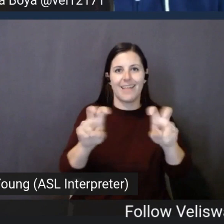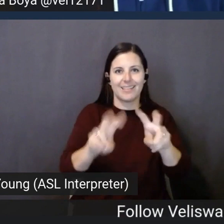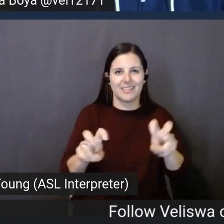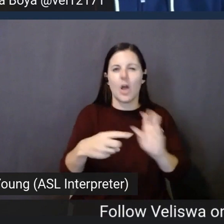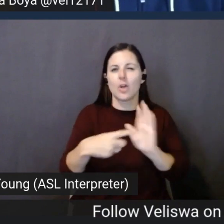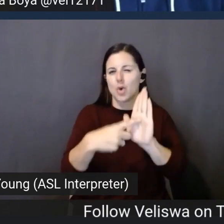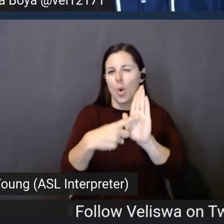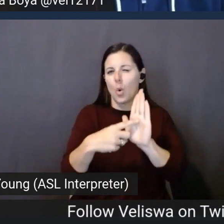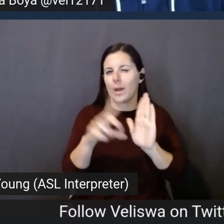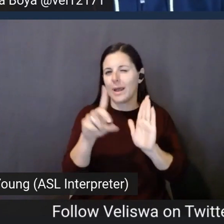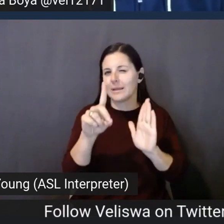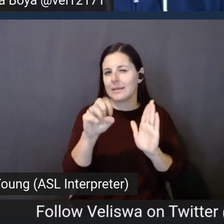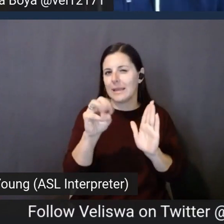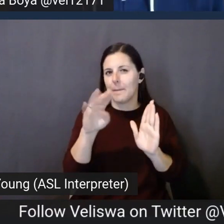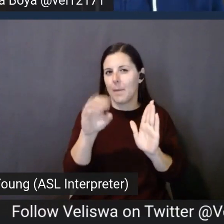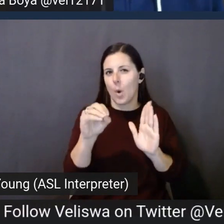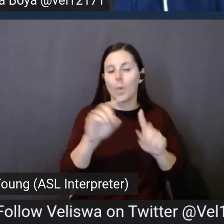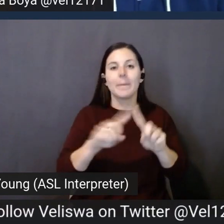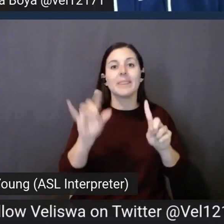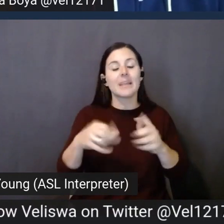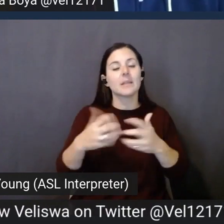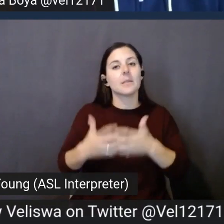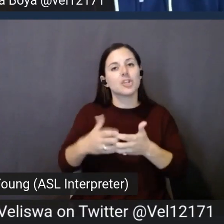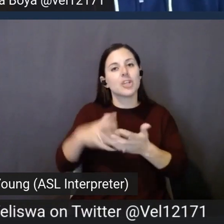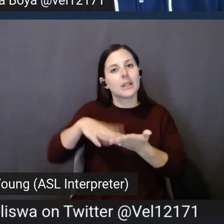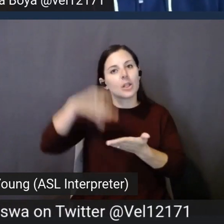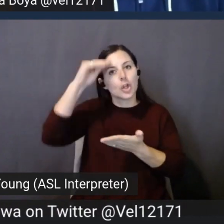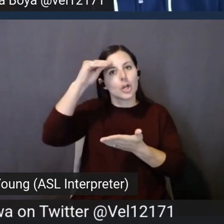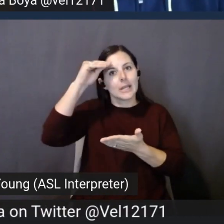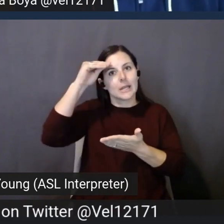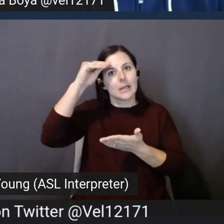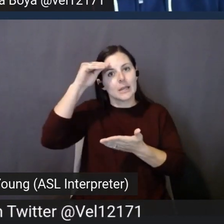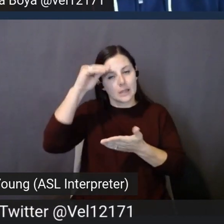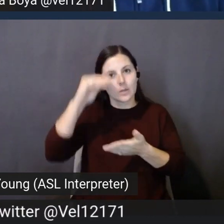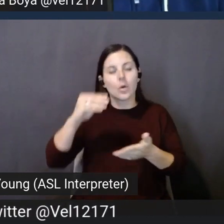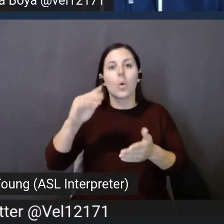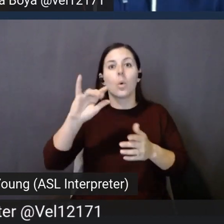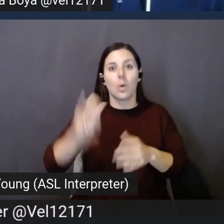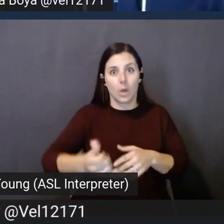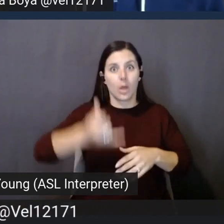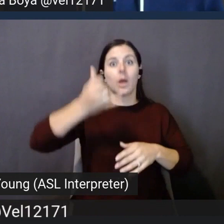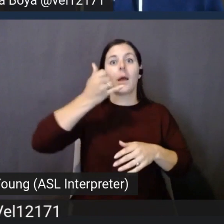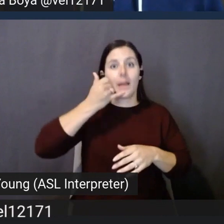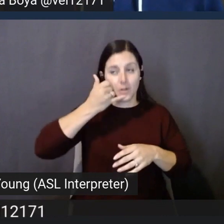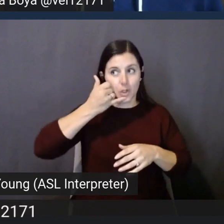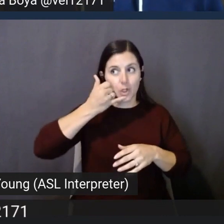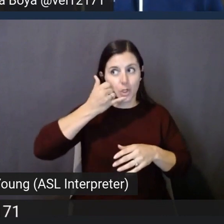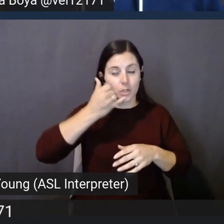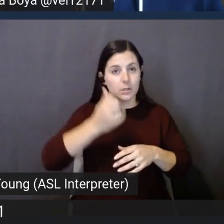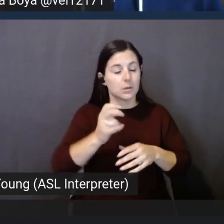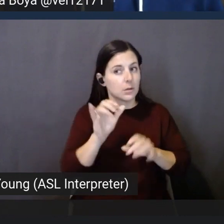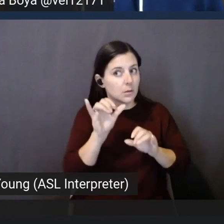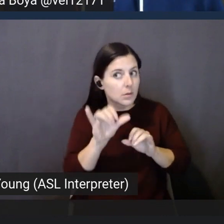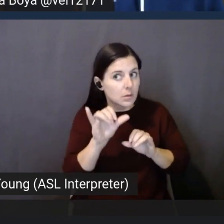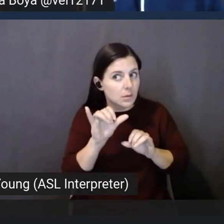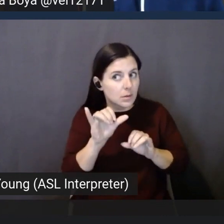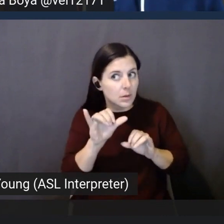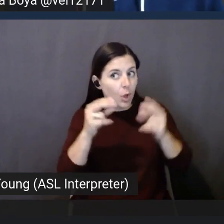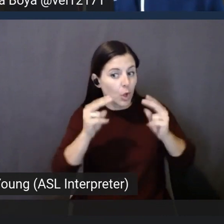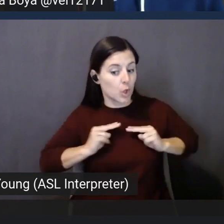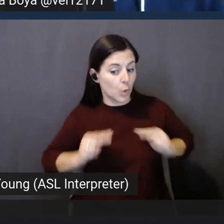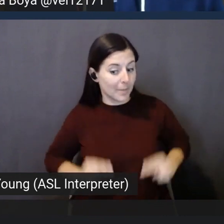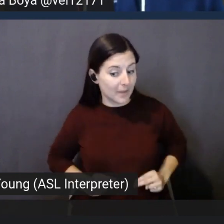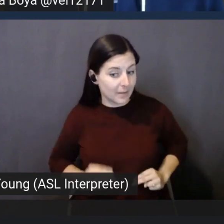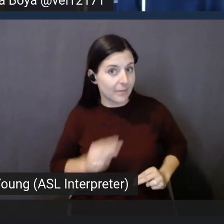this is our machine learning powered answering machine detection that's going to help you distinguish between a human voice